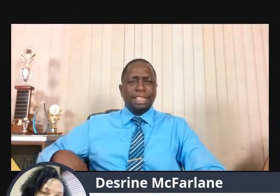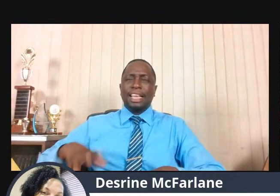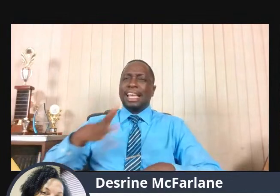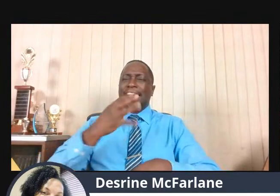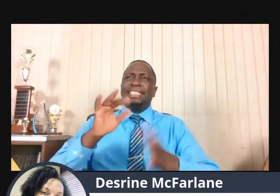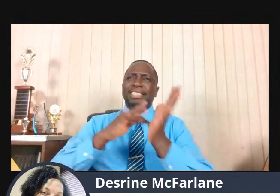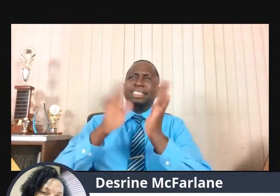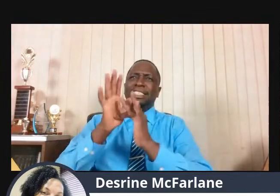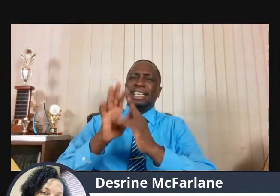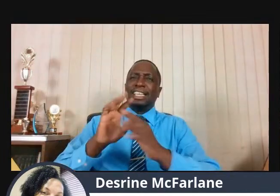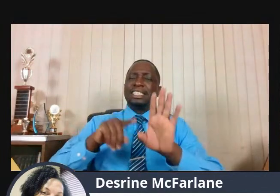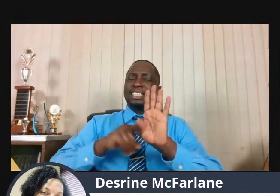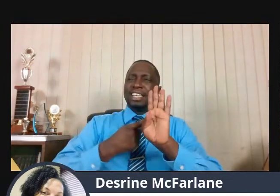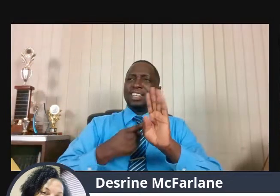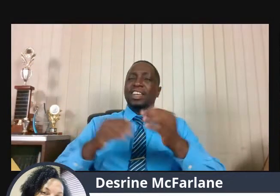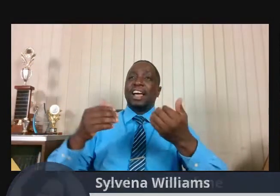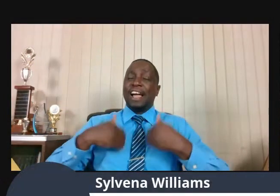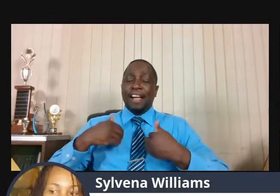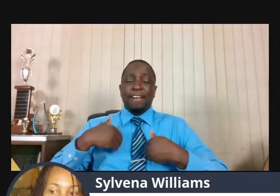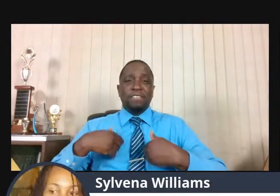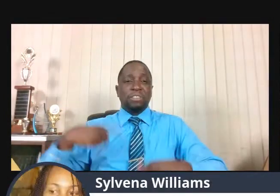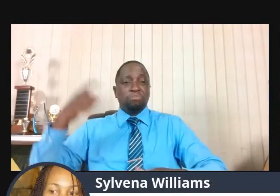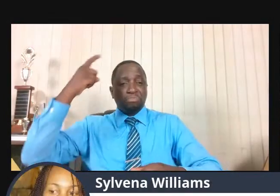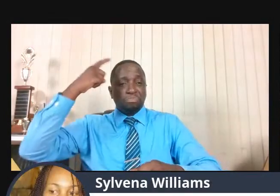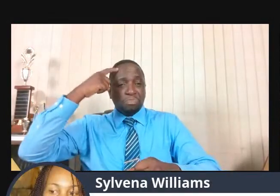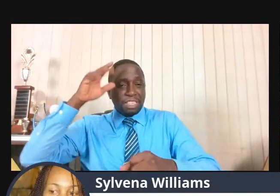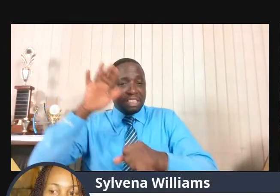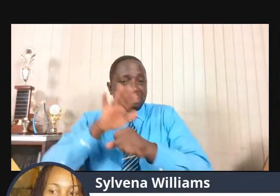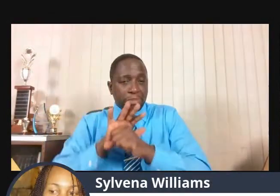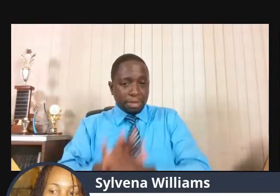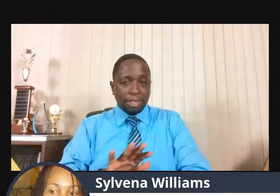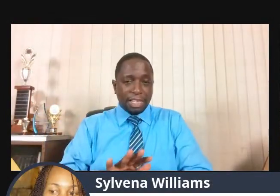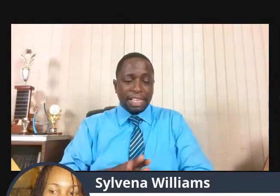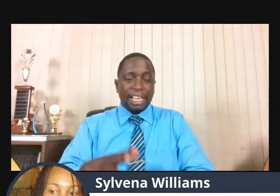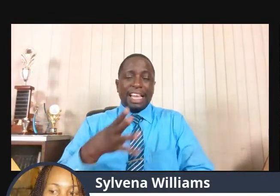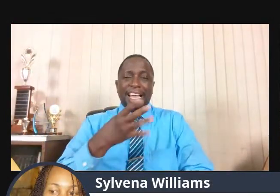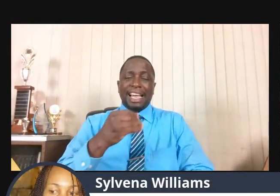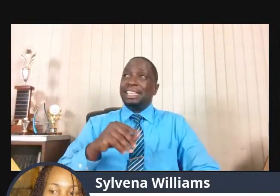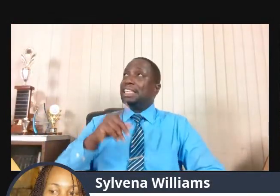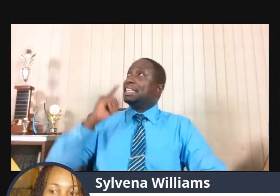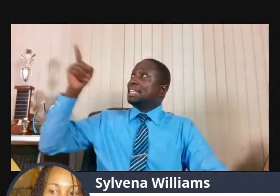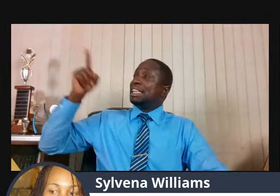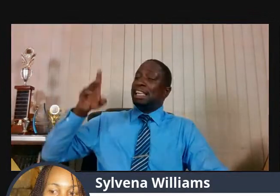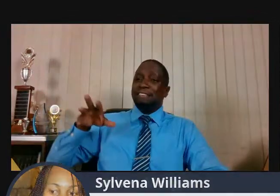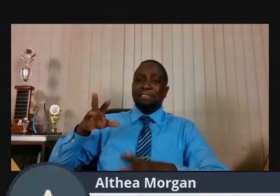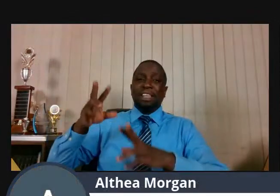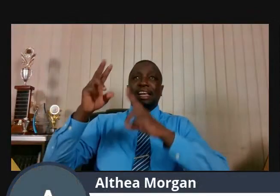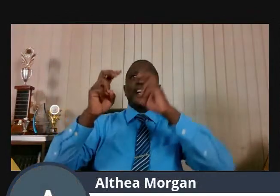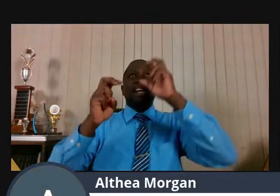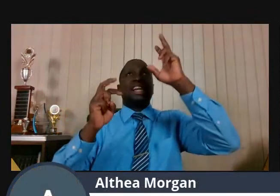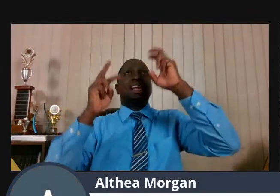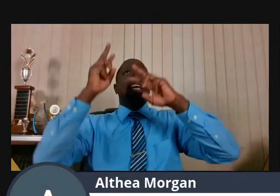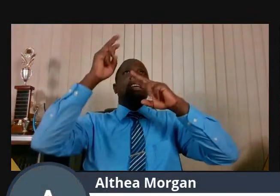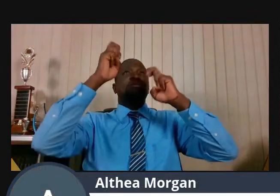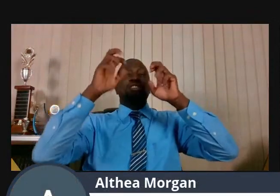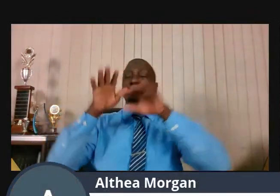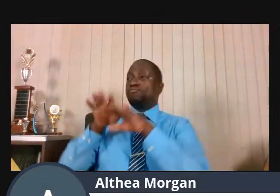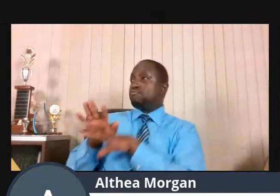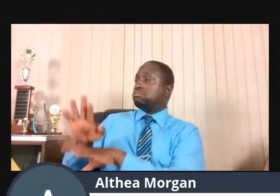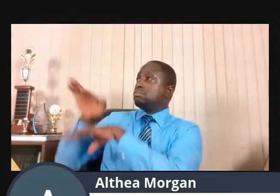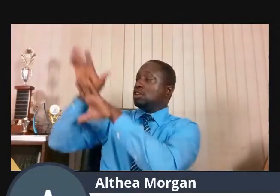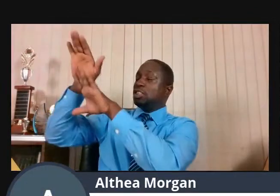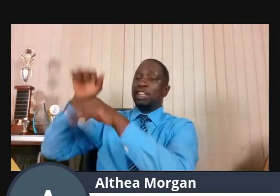And he climbed up a mountain with Peter, James, and John. And while praying